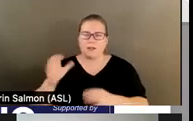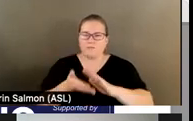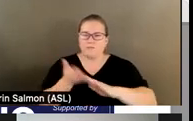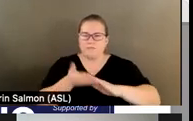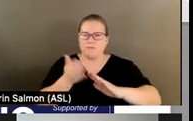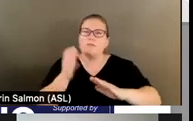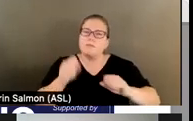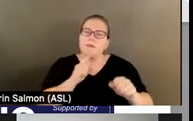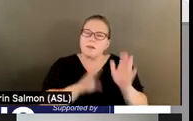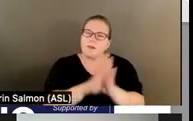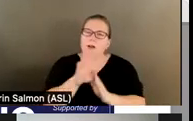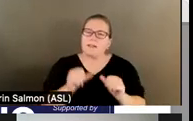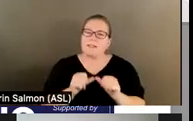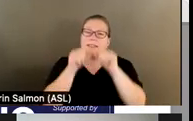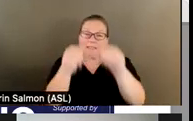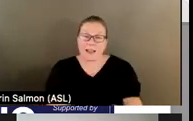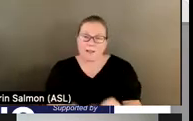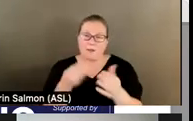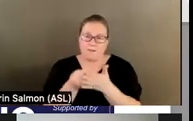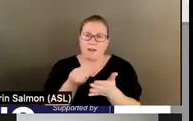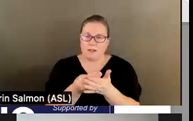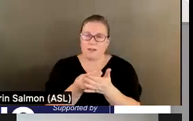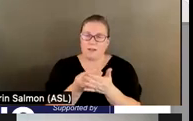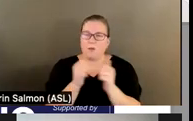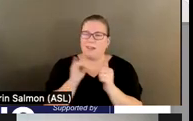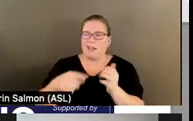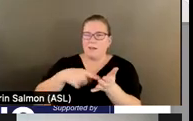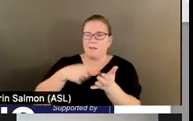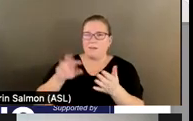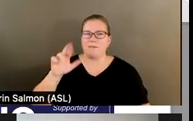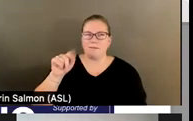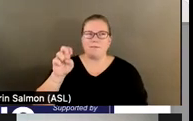funding, the prospective payment rate. Next slide.